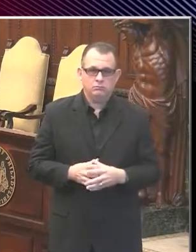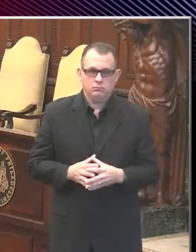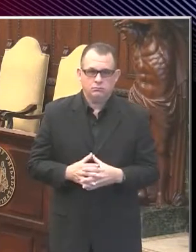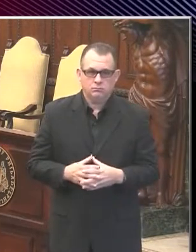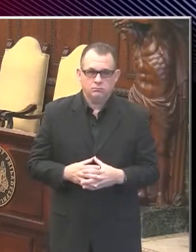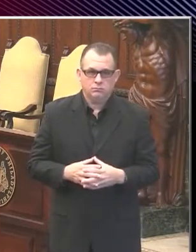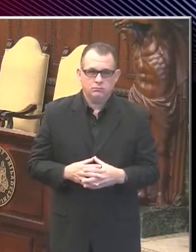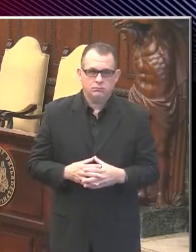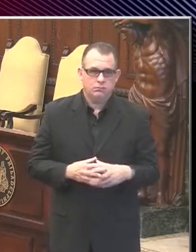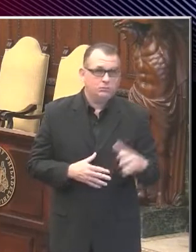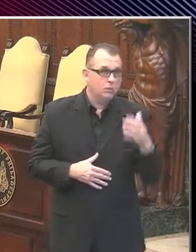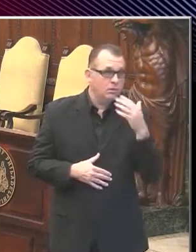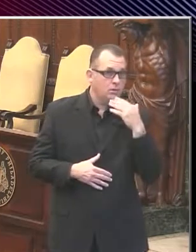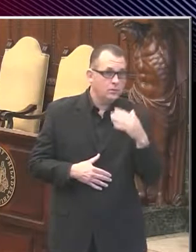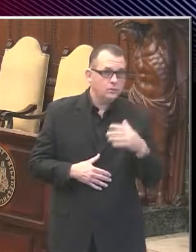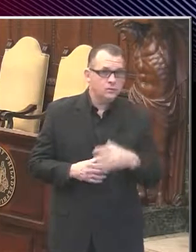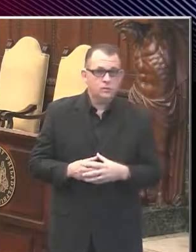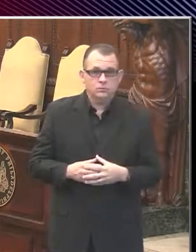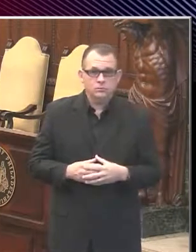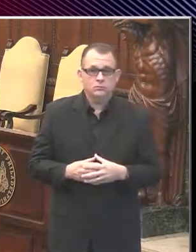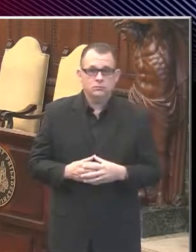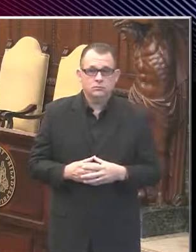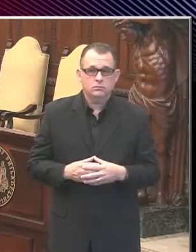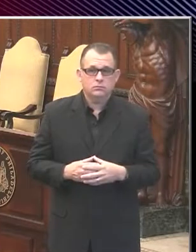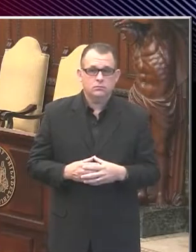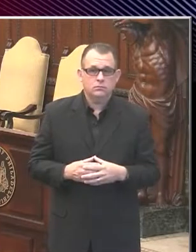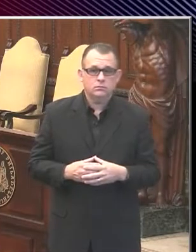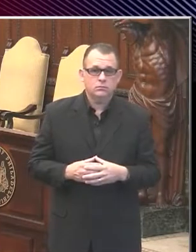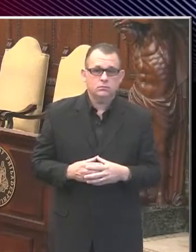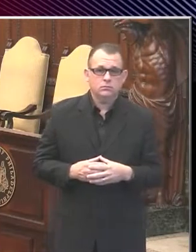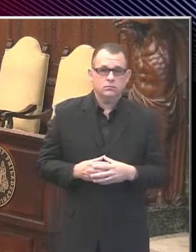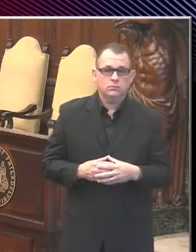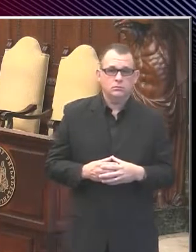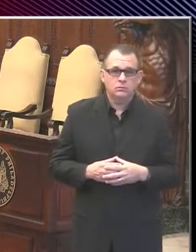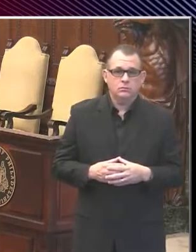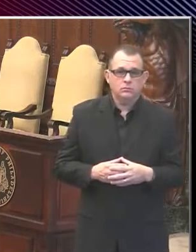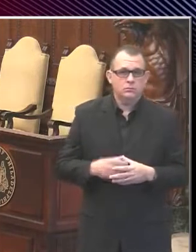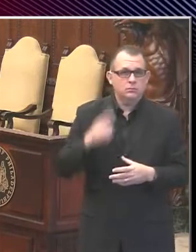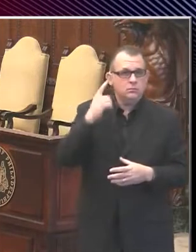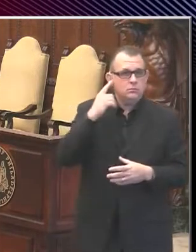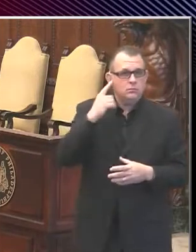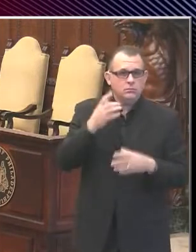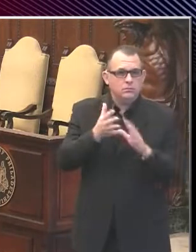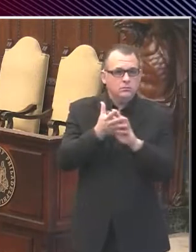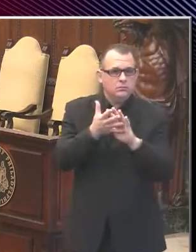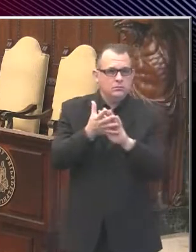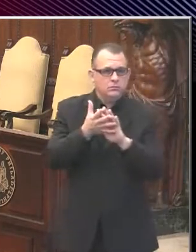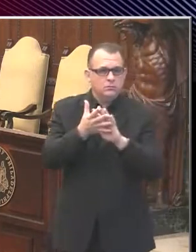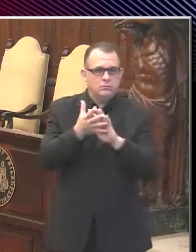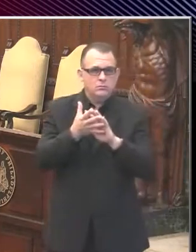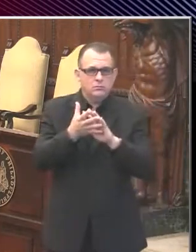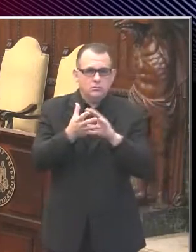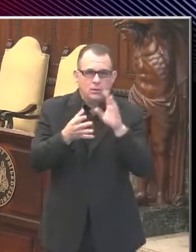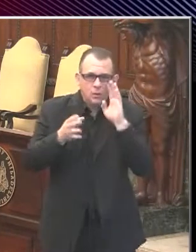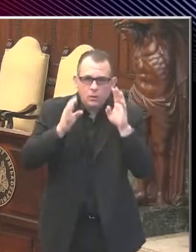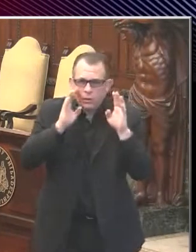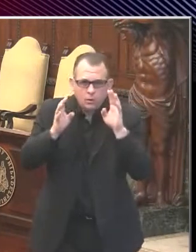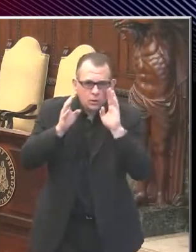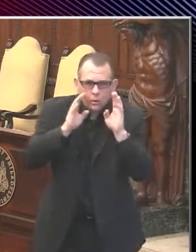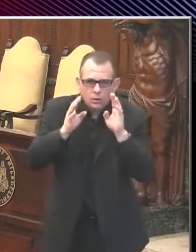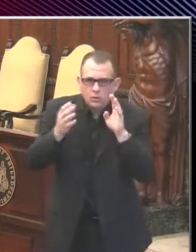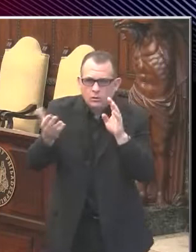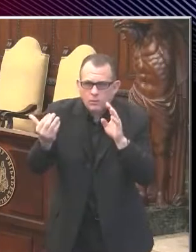Thank you. This is the first question for Dr. Farley. Hello? Keep going. Okay.